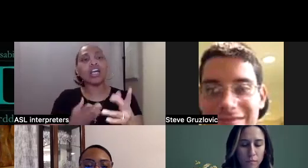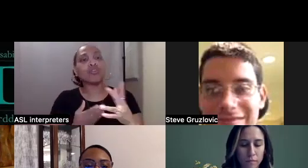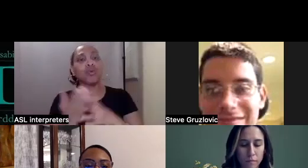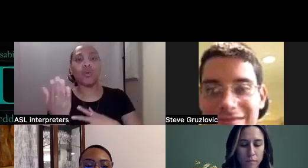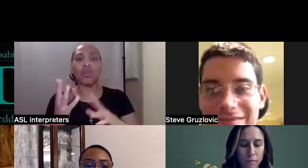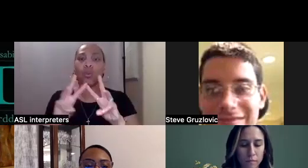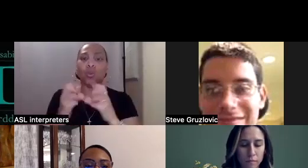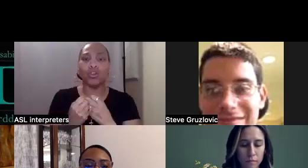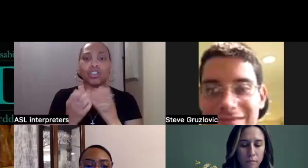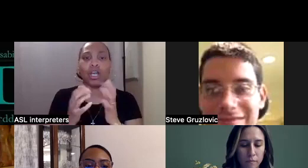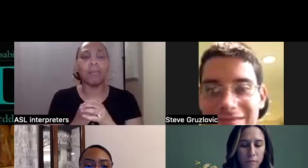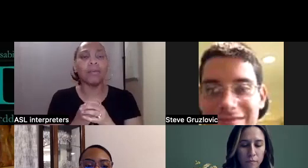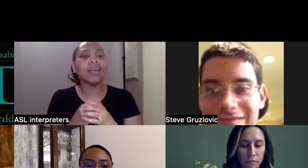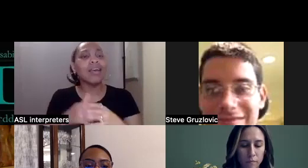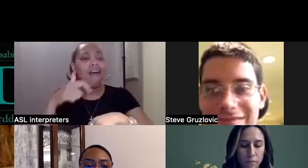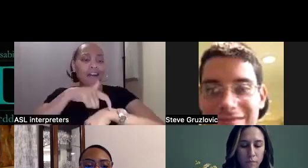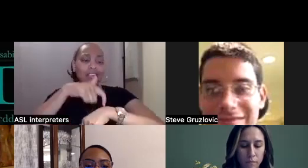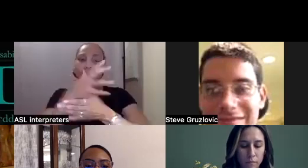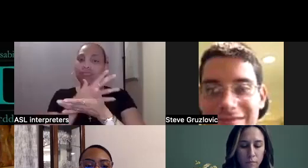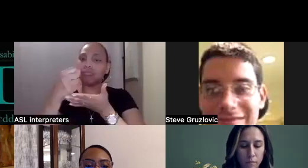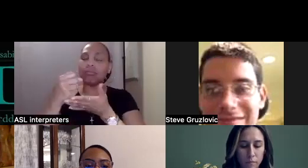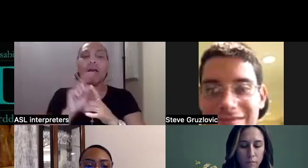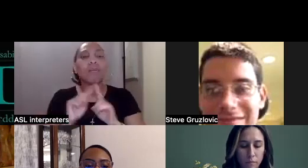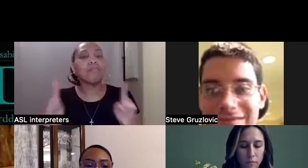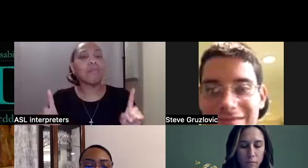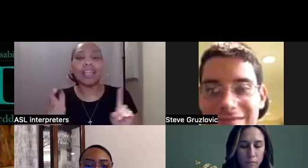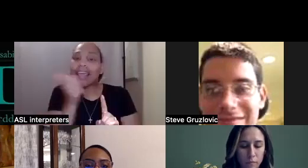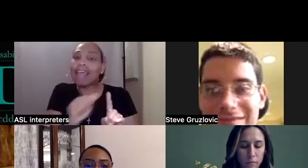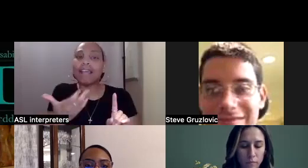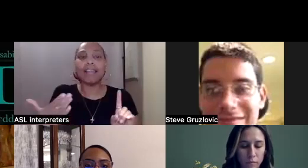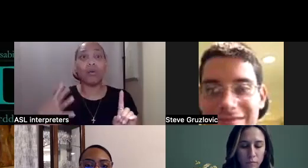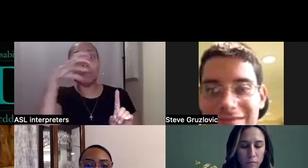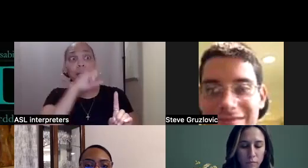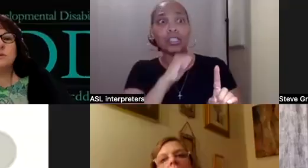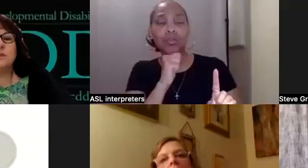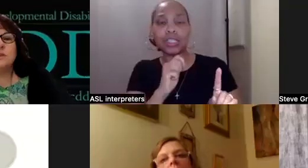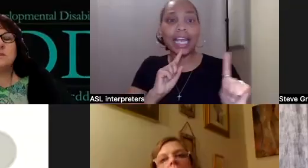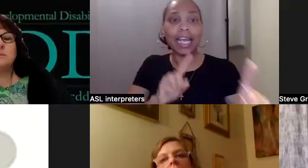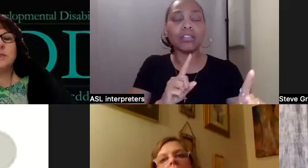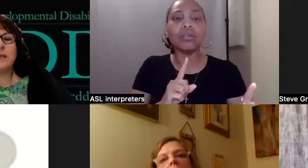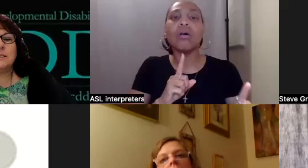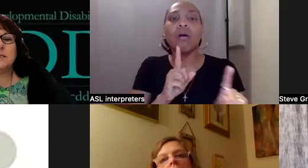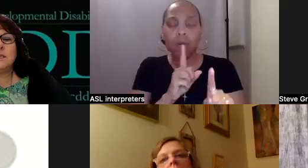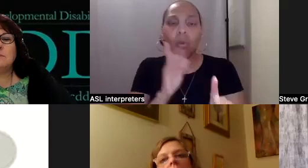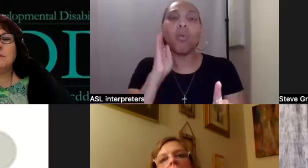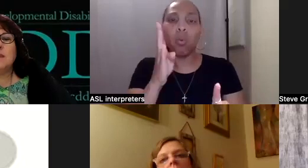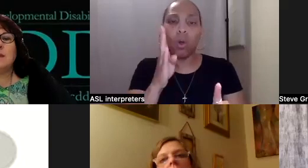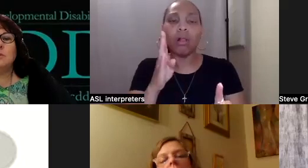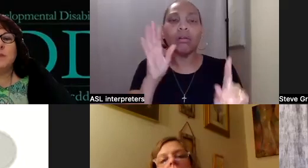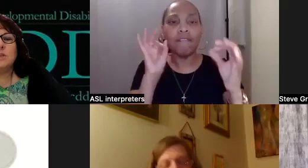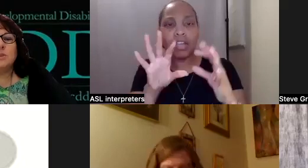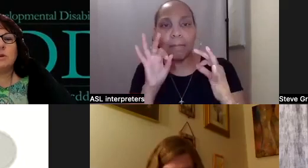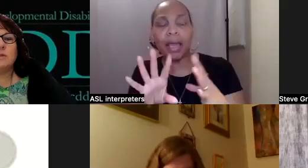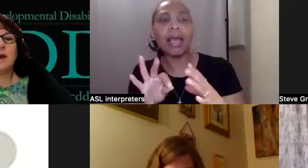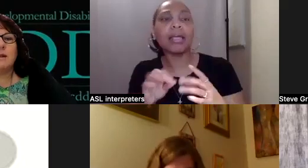now, but anything that did not get answered, we will make sure that we feed back to the planning team. And